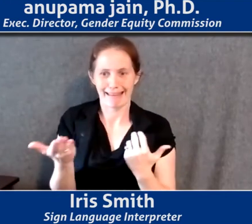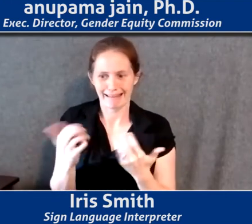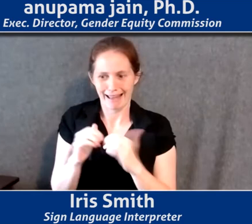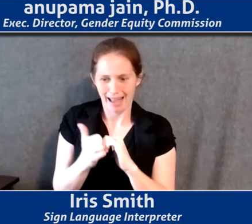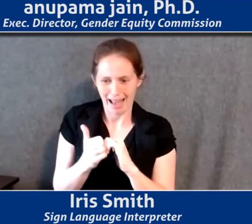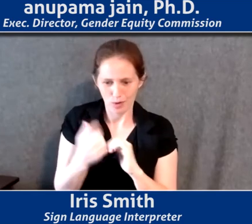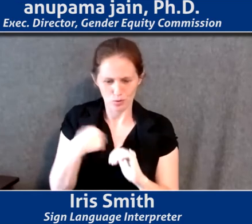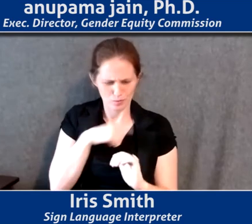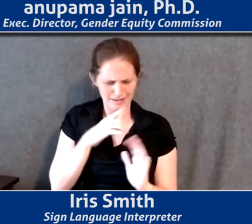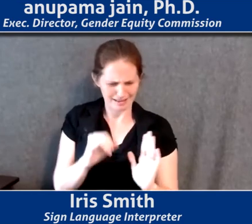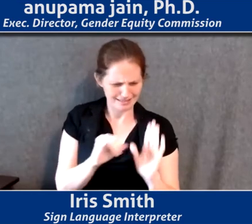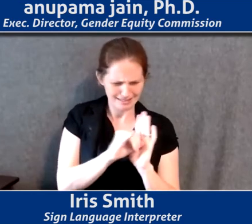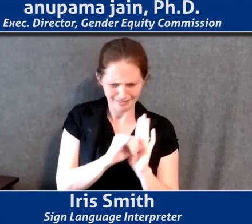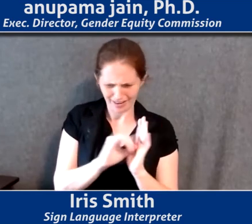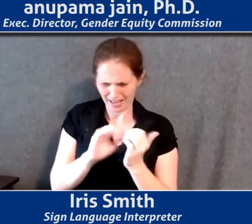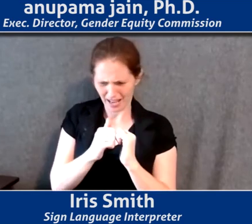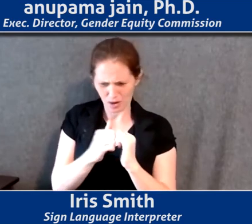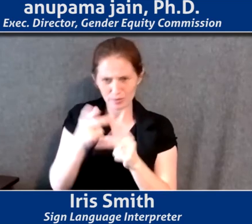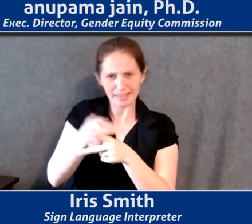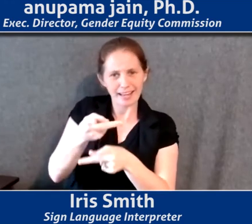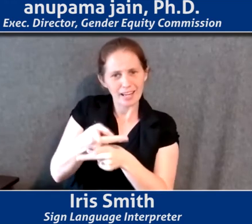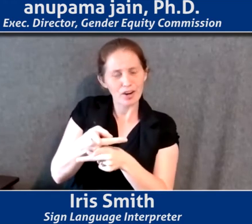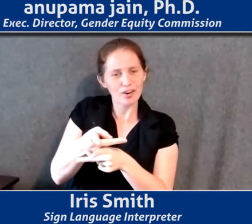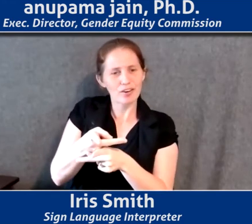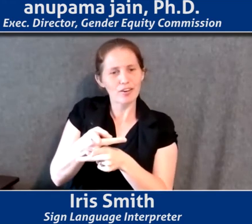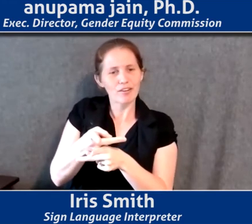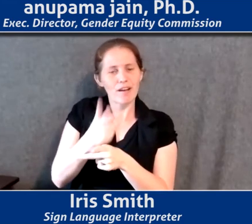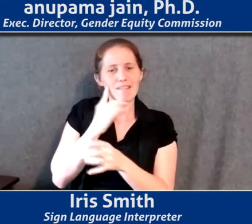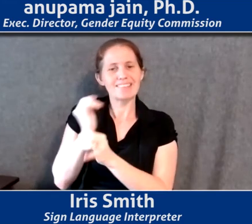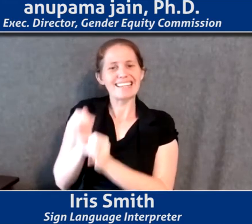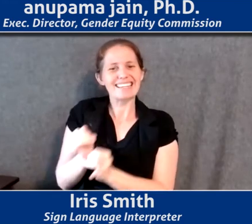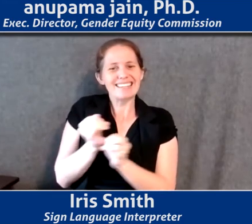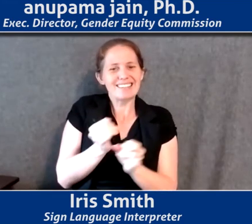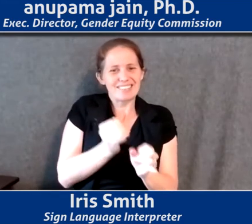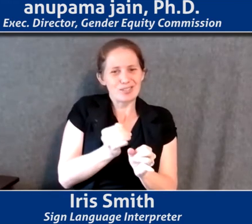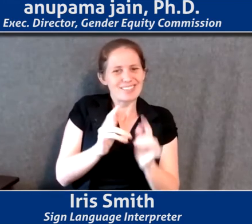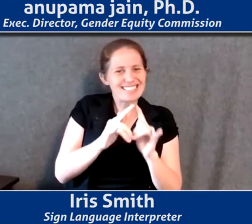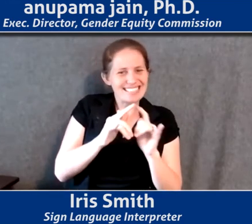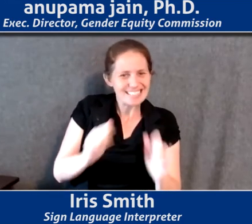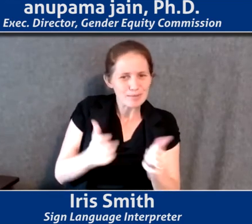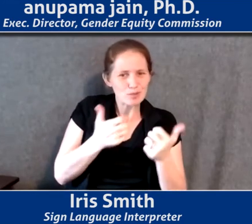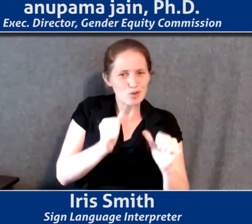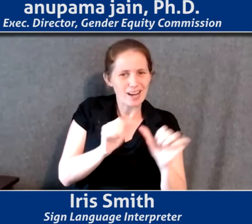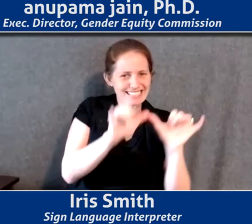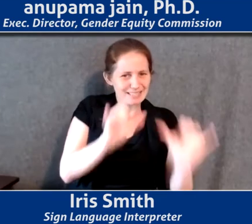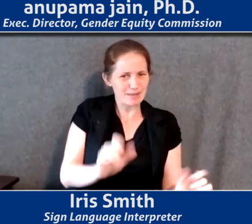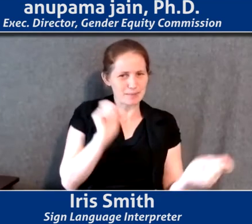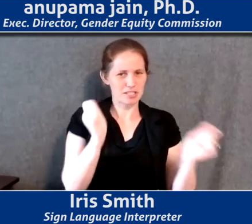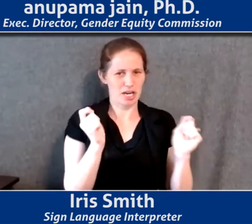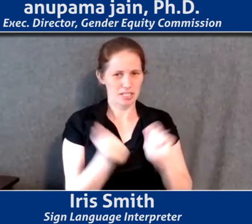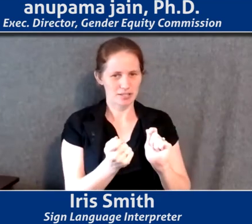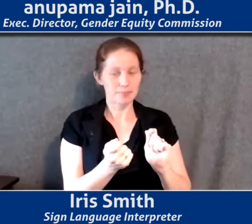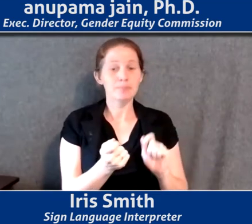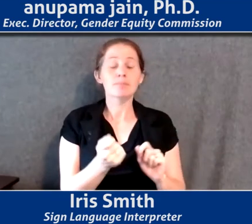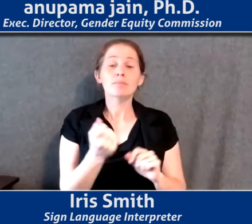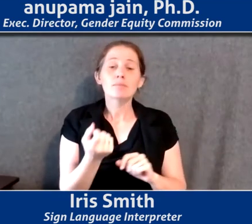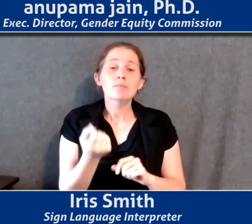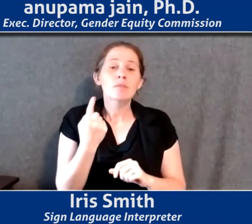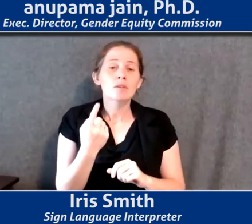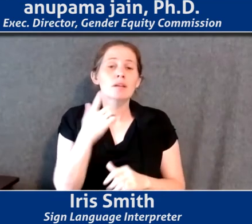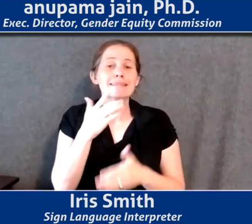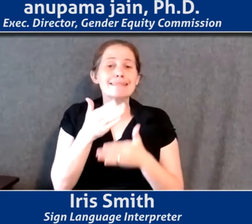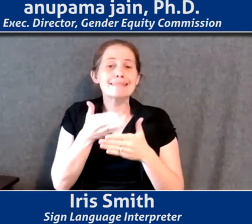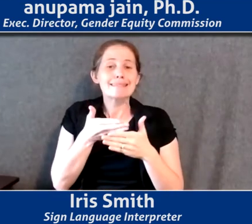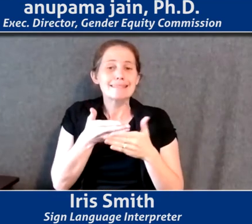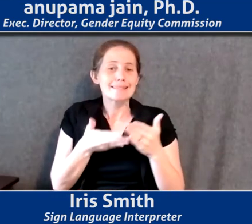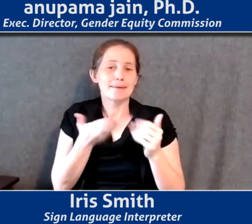we identify how to take care of individuals while we're also trying to make systemic change? And so some of the things I think